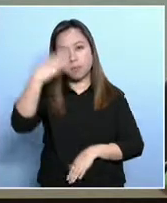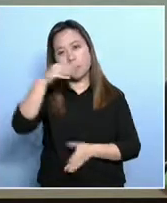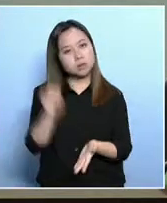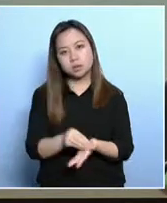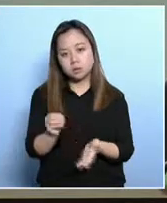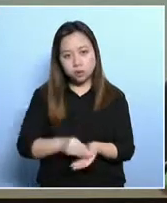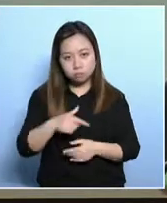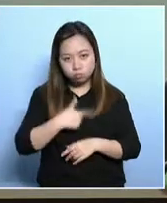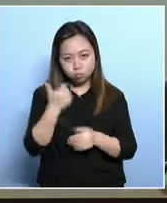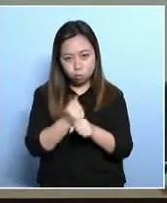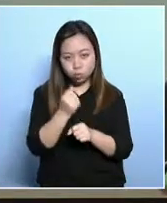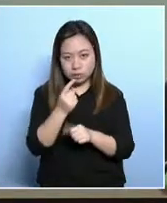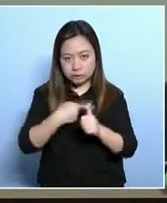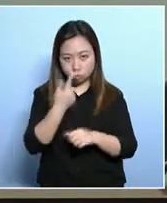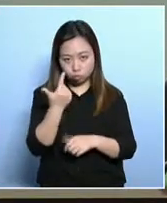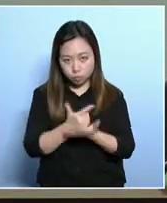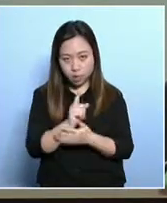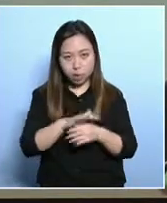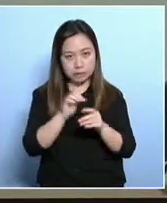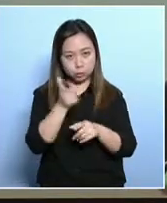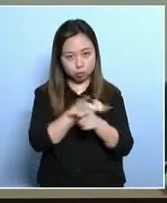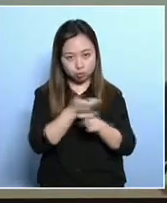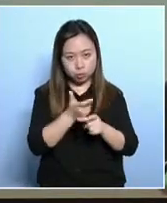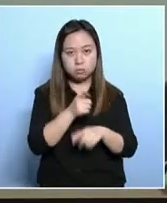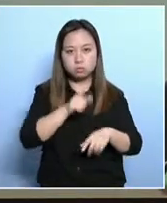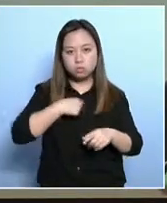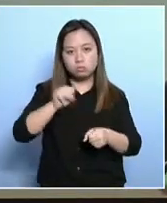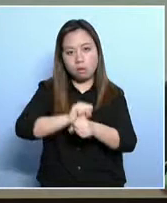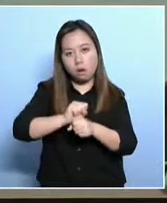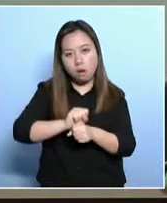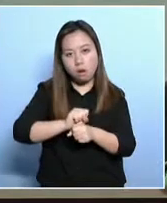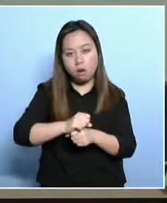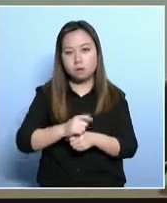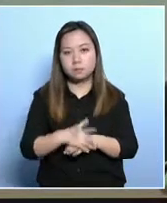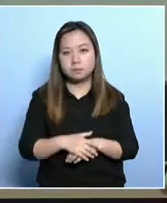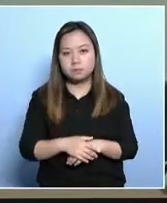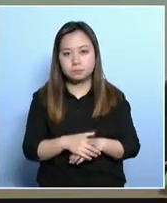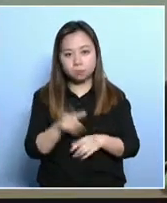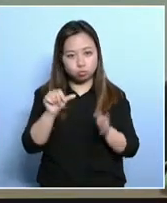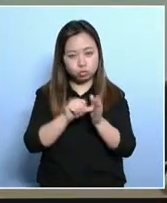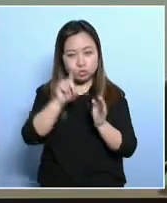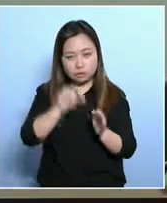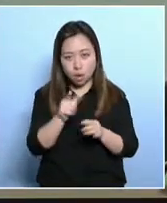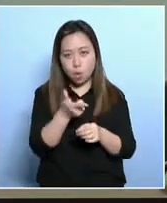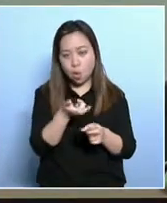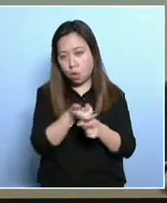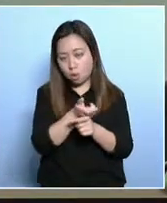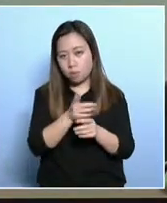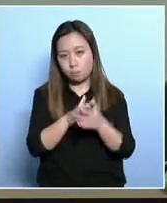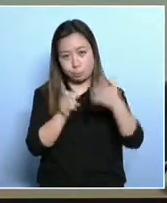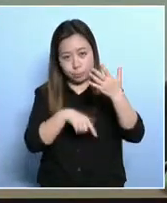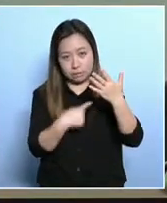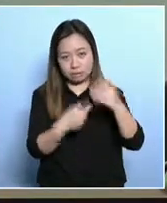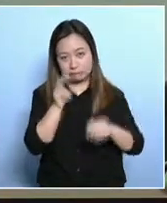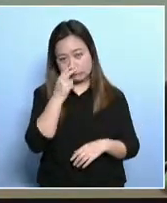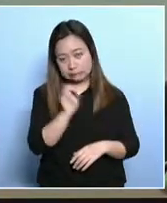Now in order to do that, first wages have to be increased, such as proposed by